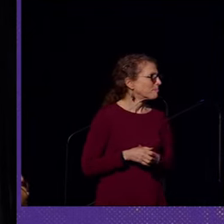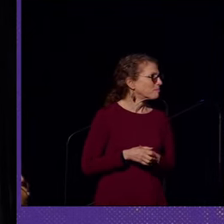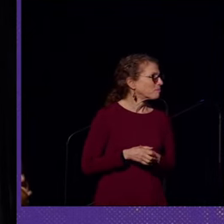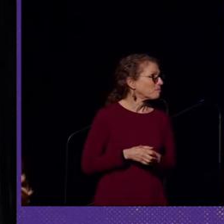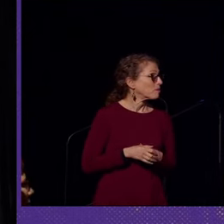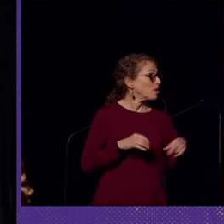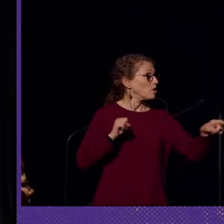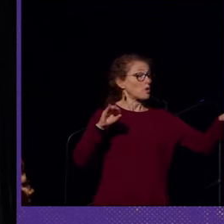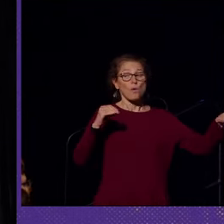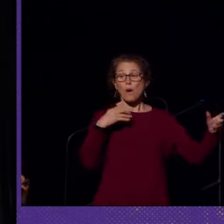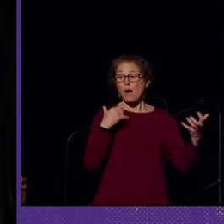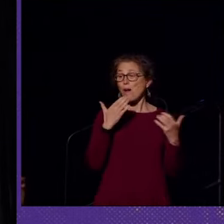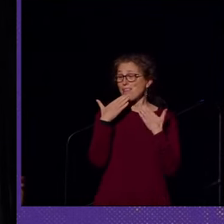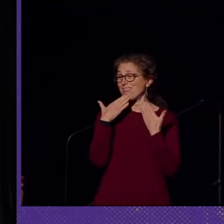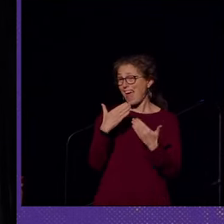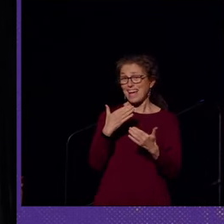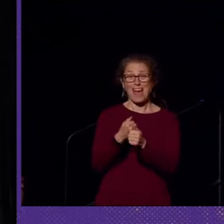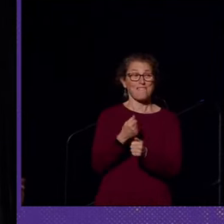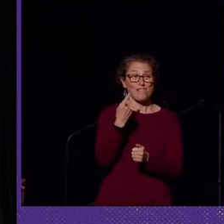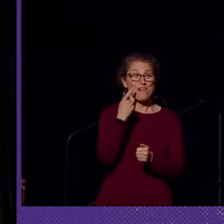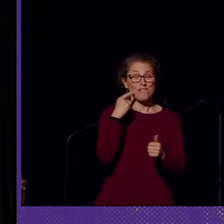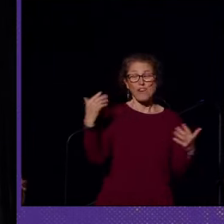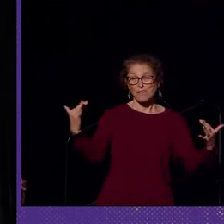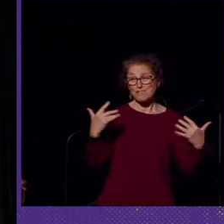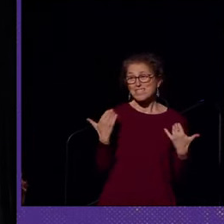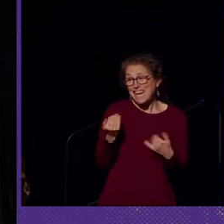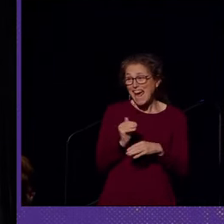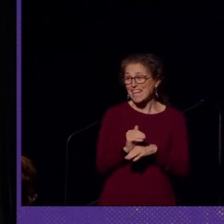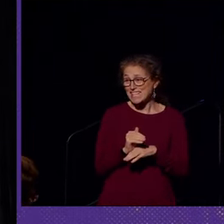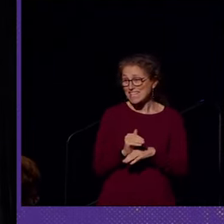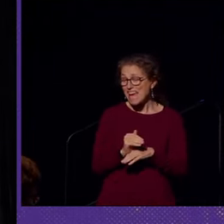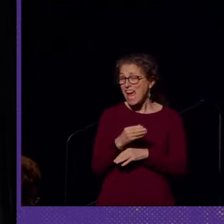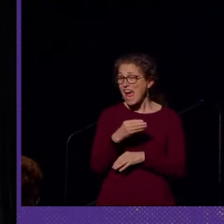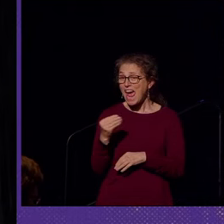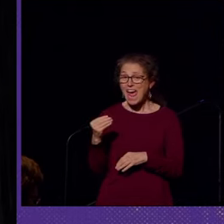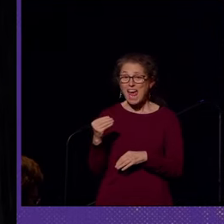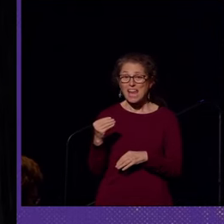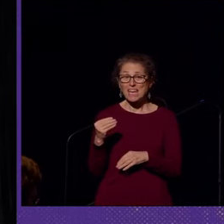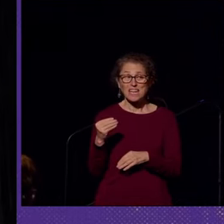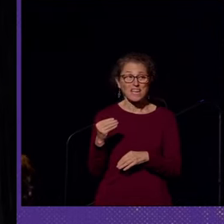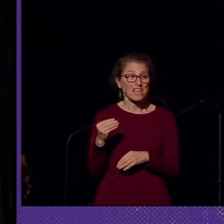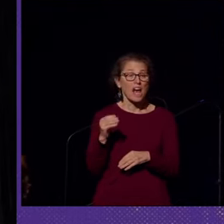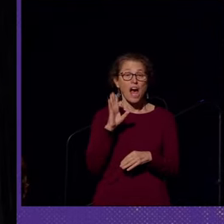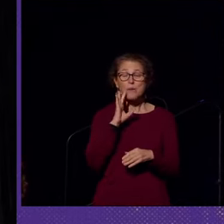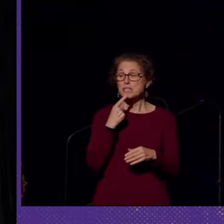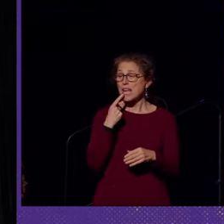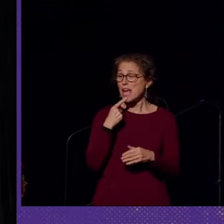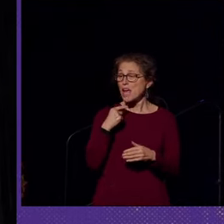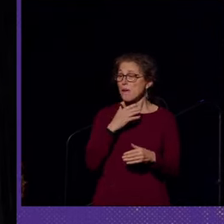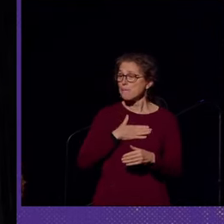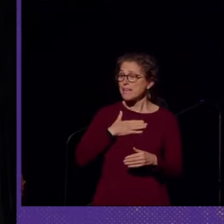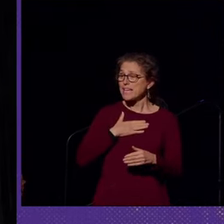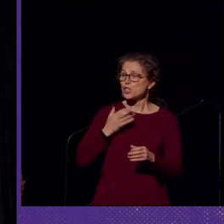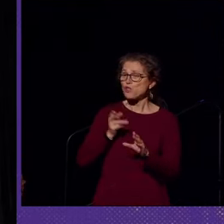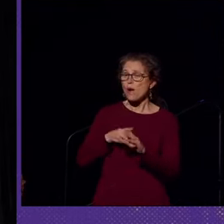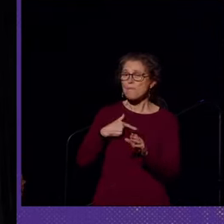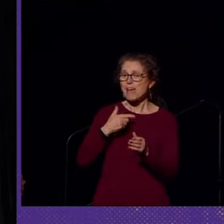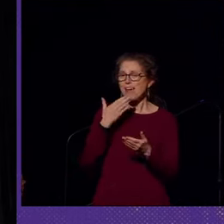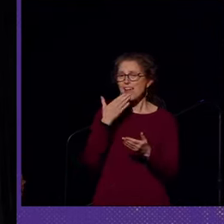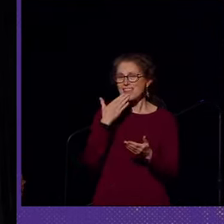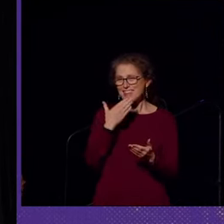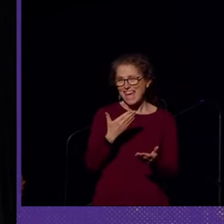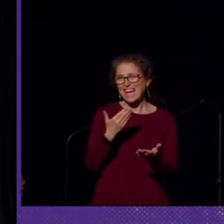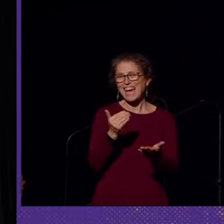So, I just want to thank everyone for being here tonight. And I would say, please join me in thanking once again,